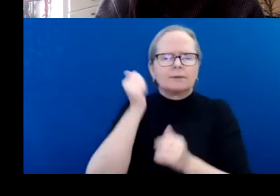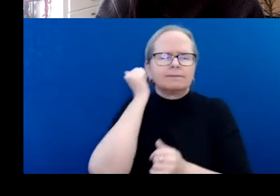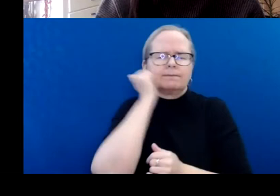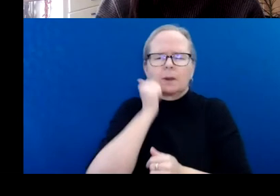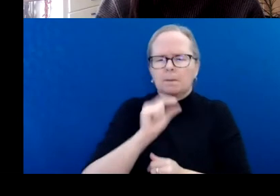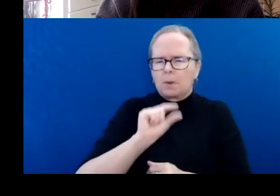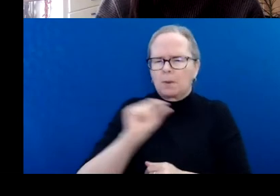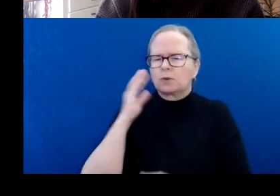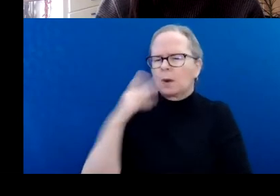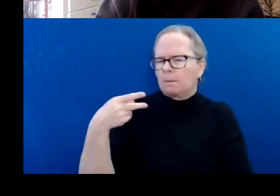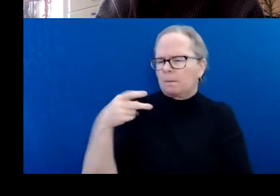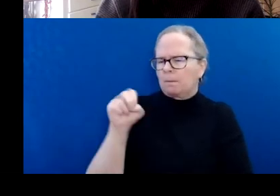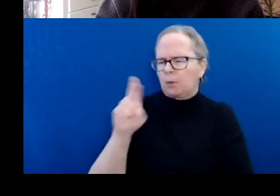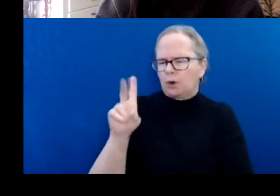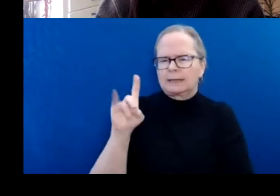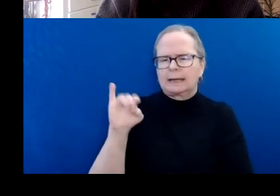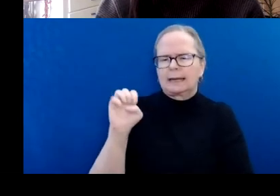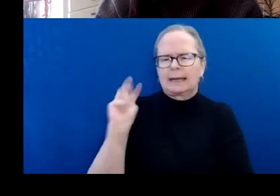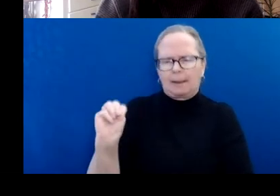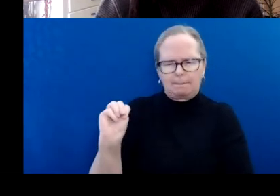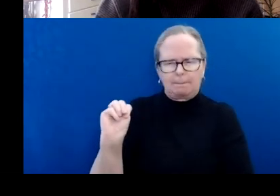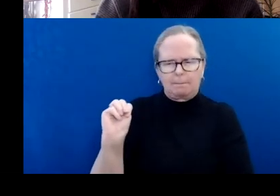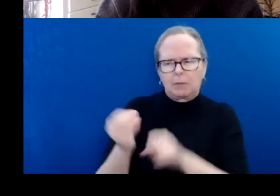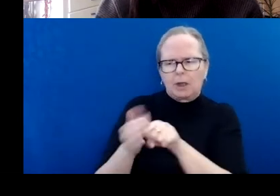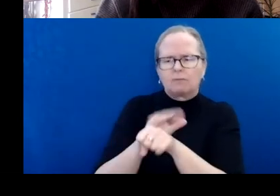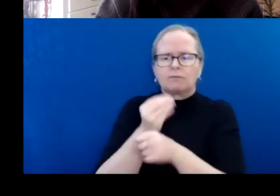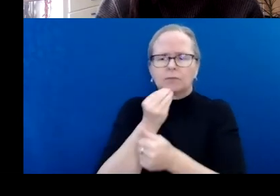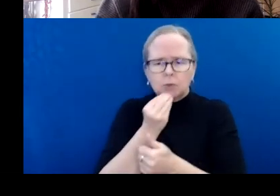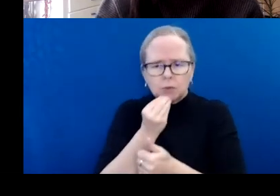rate for meals, lodging, and incidentals.